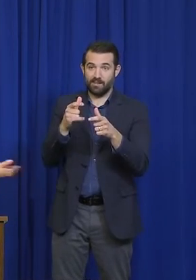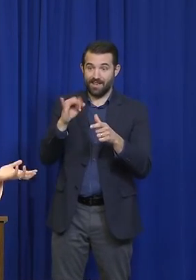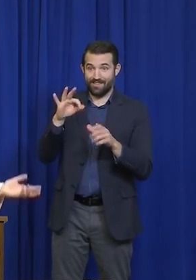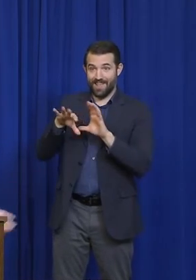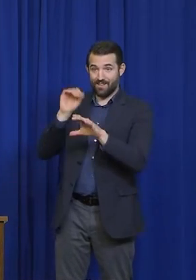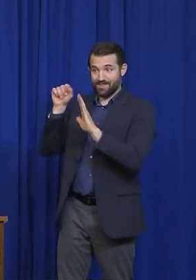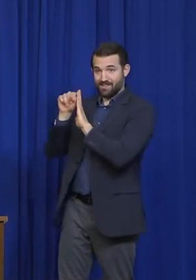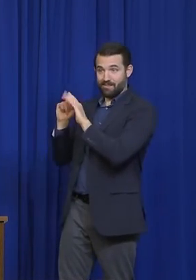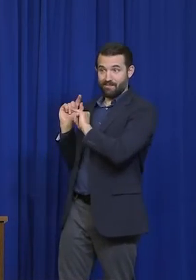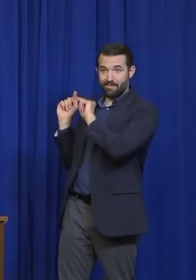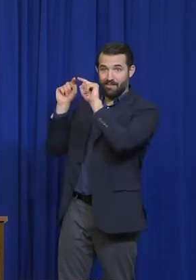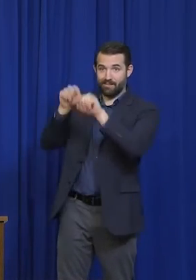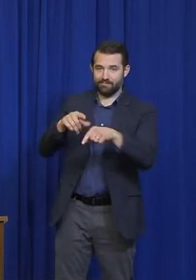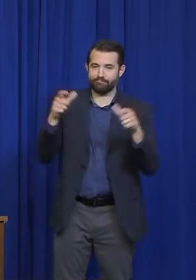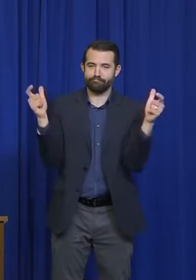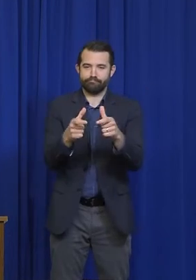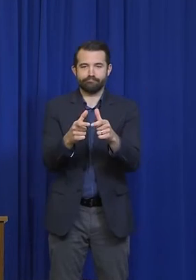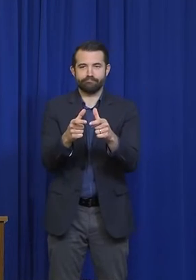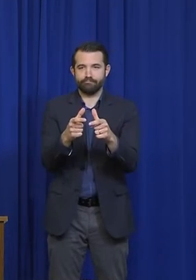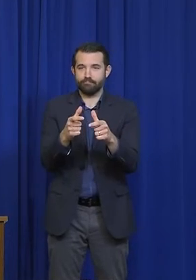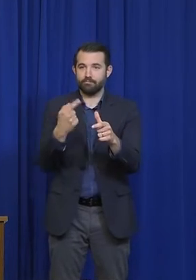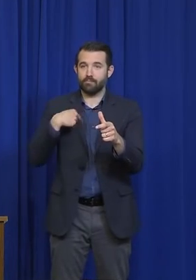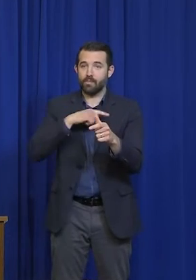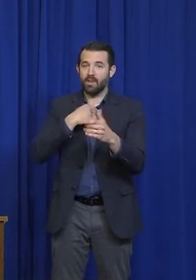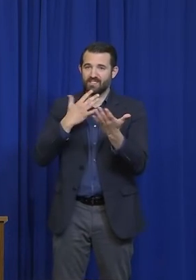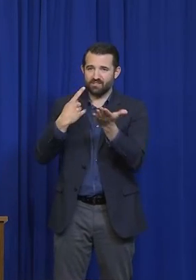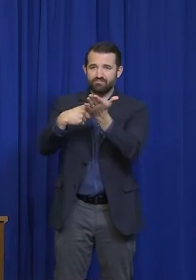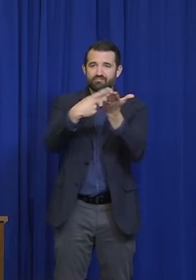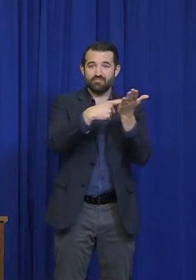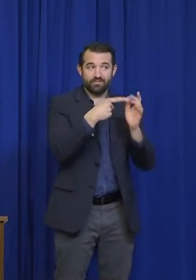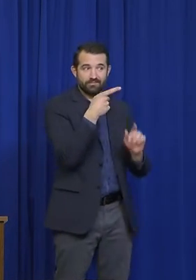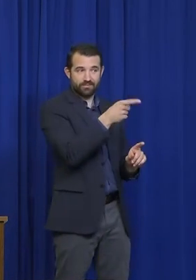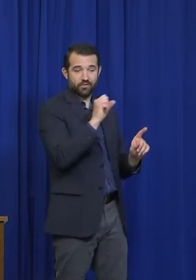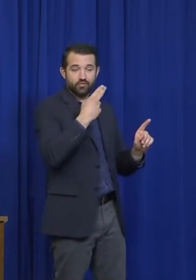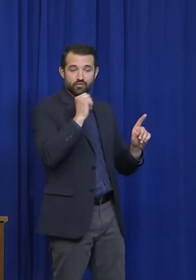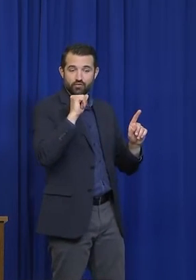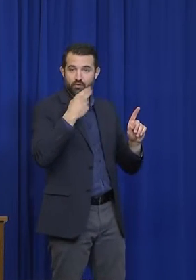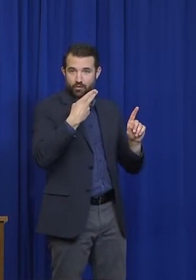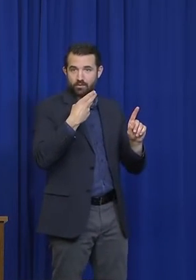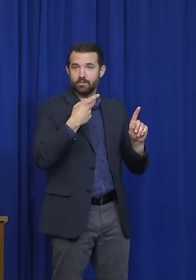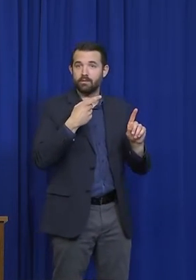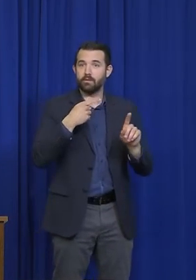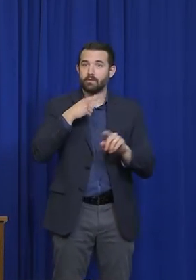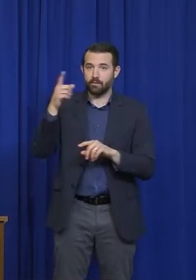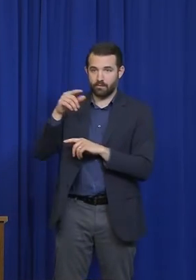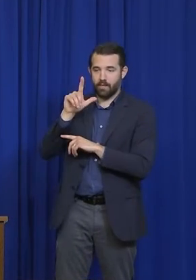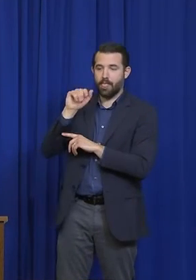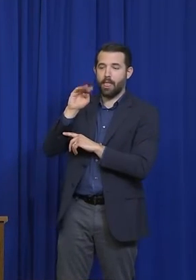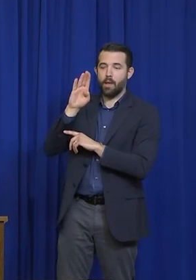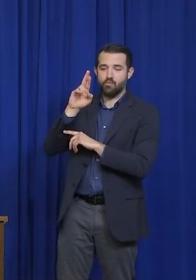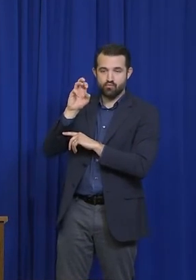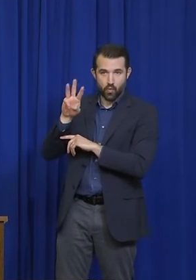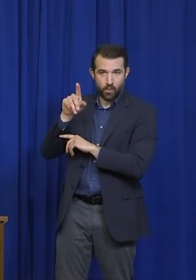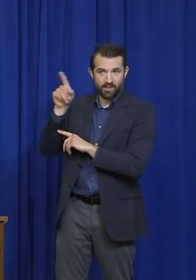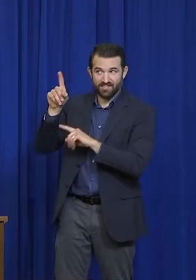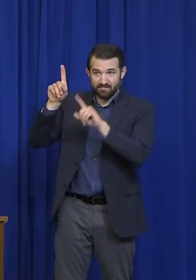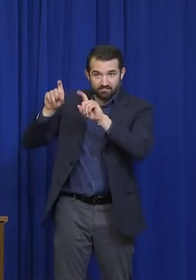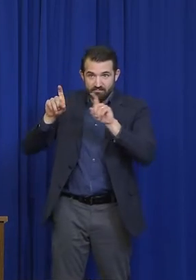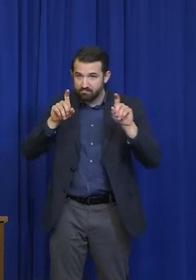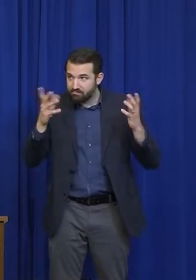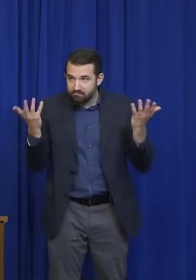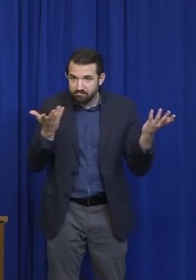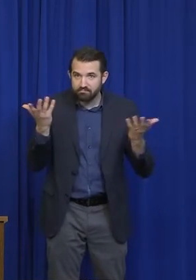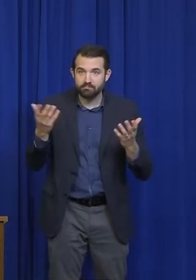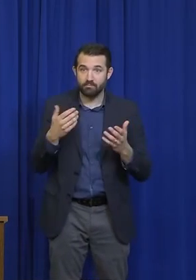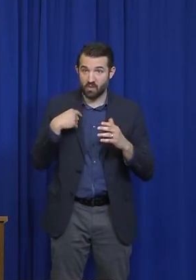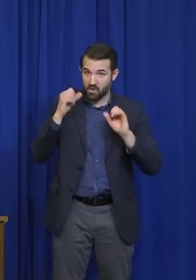Commissioner Lambrou and Dr. Shaw on testing opportunities. And are there ways to use testing? And will testing capacity allow us